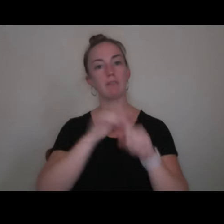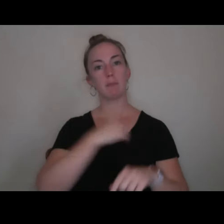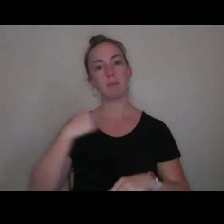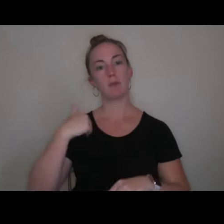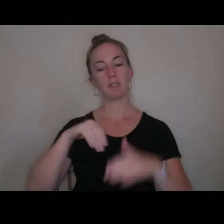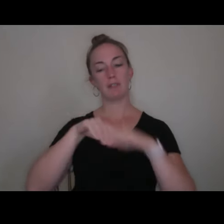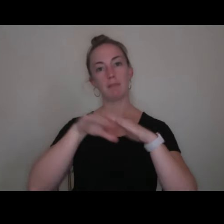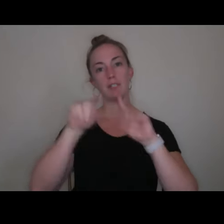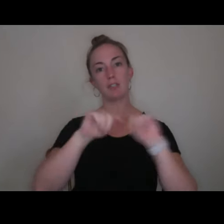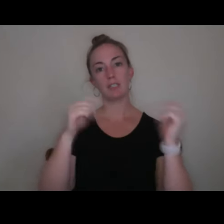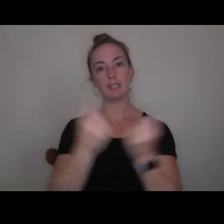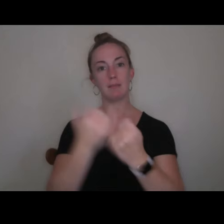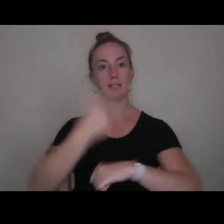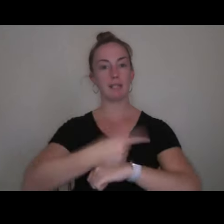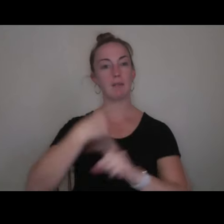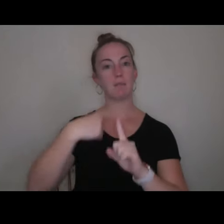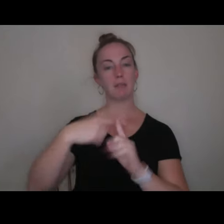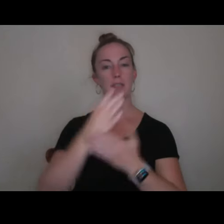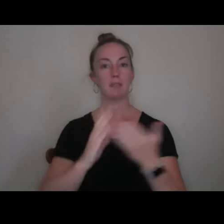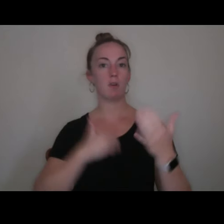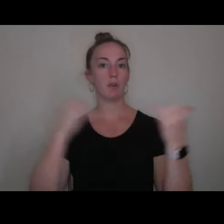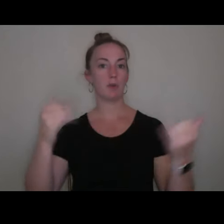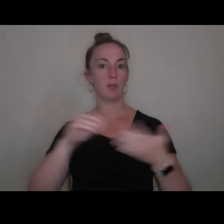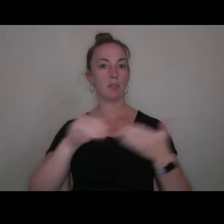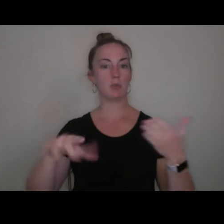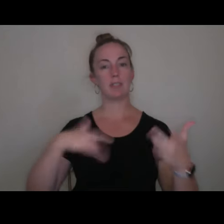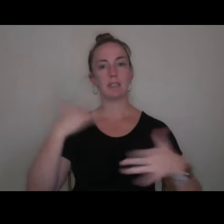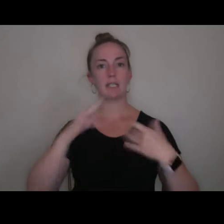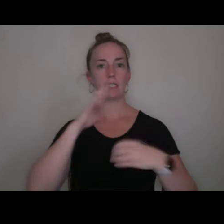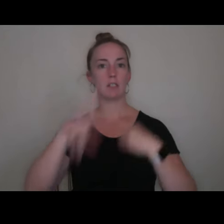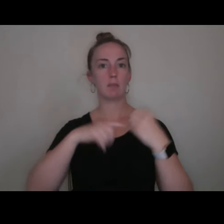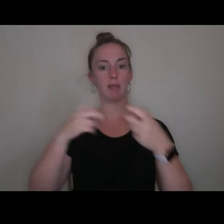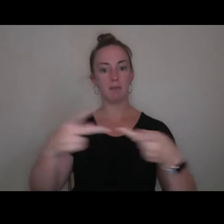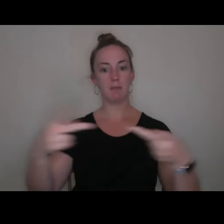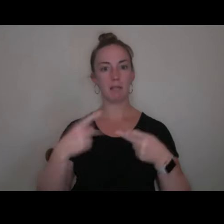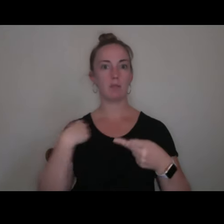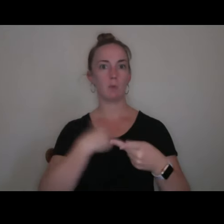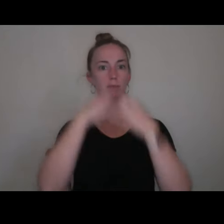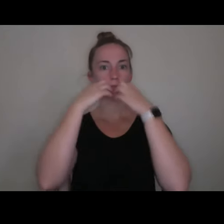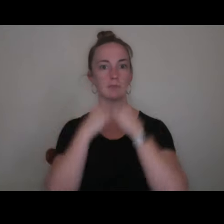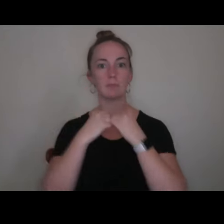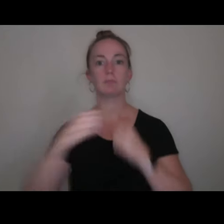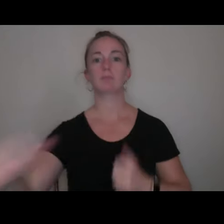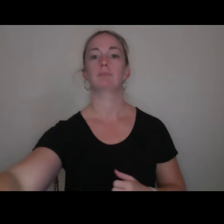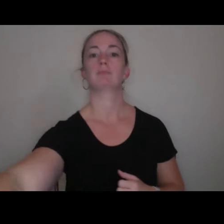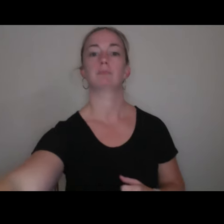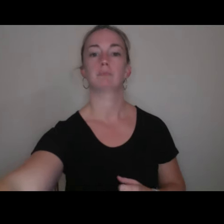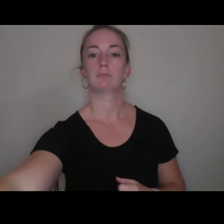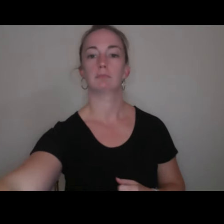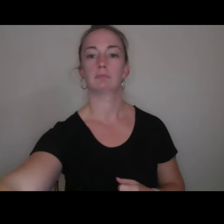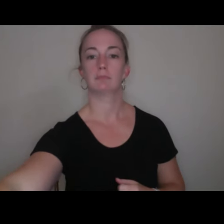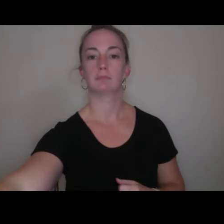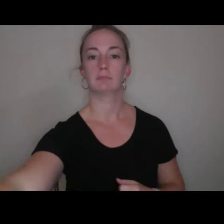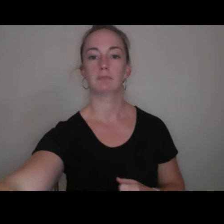and some of our current students. And we're really excited just to talk about a place that means a lot to us. So we will have an ASL